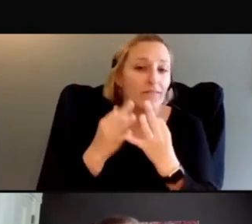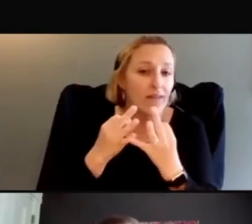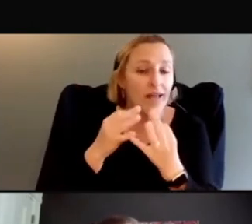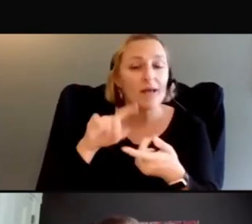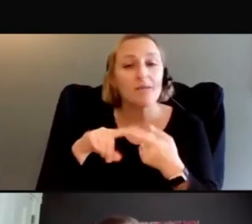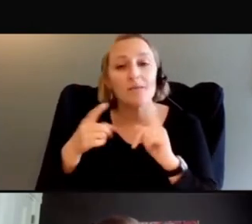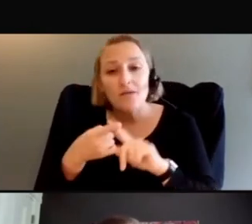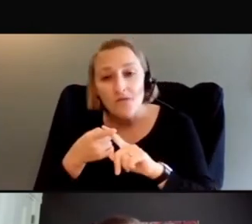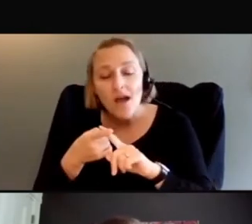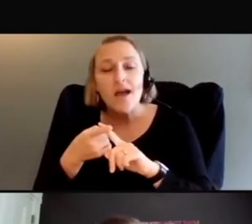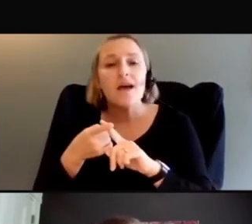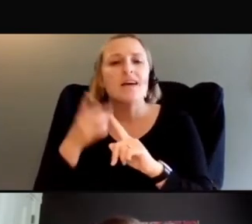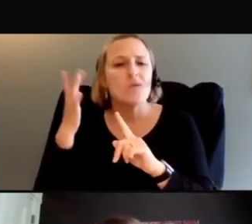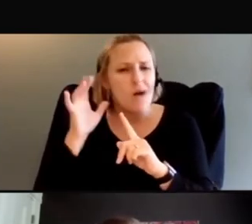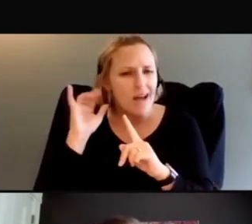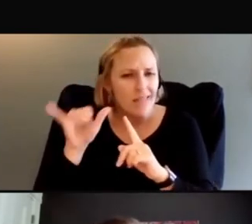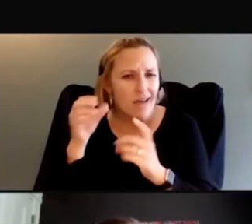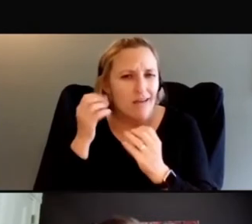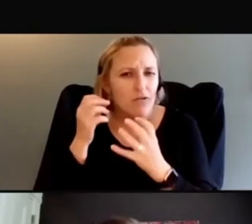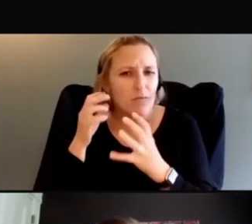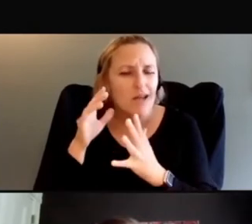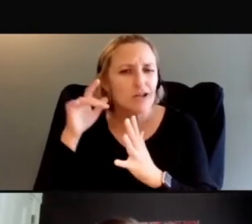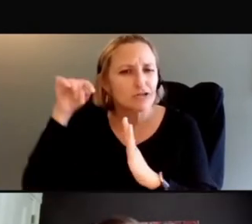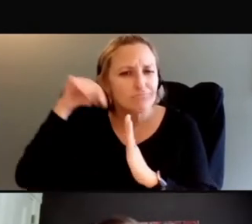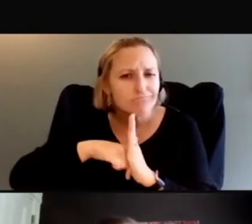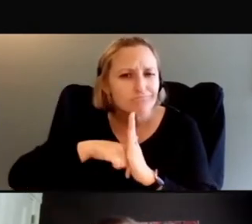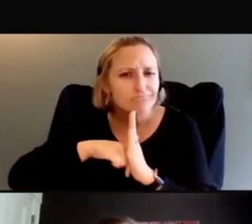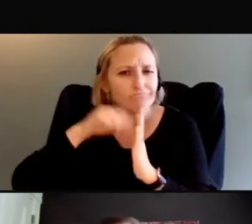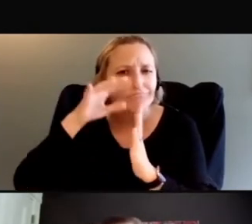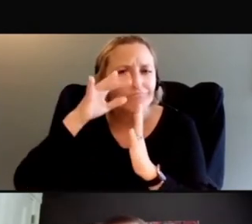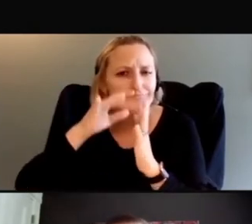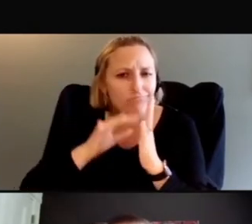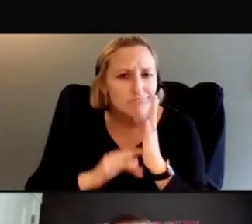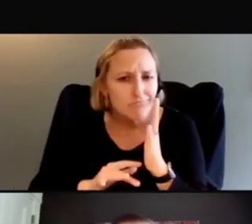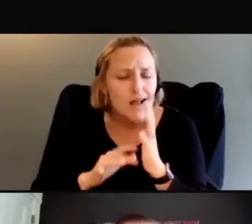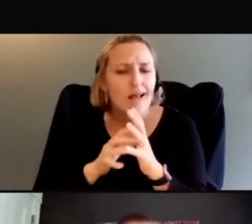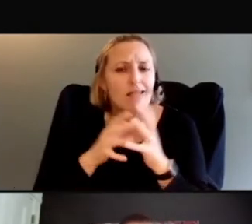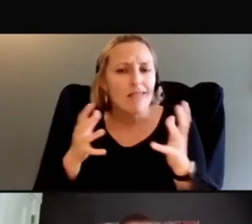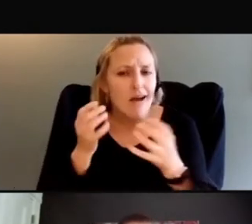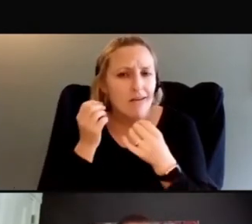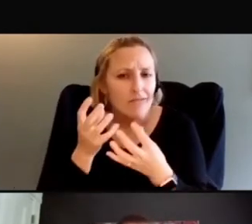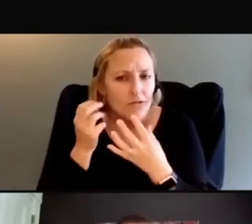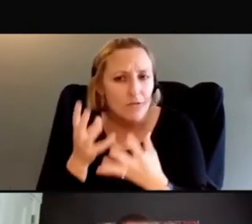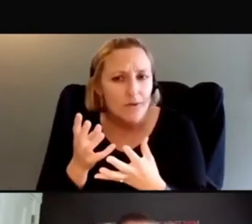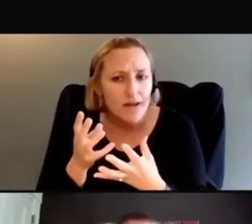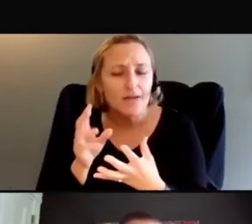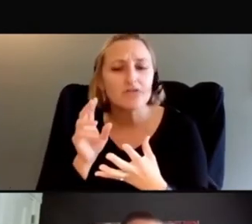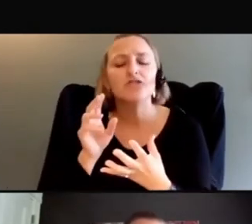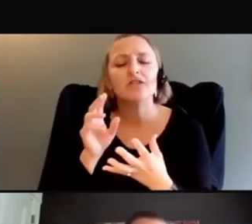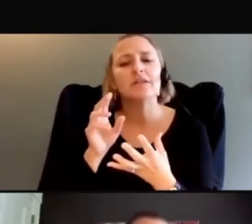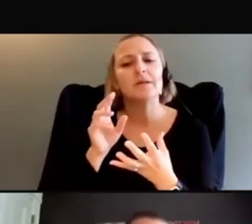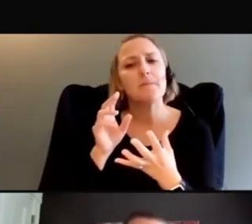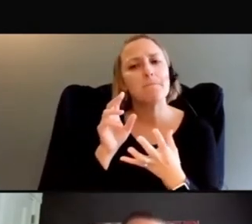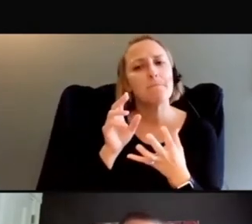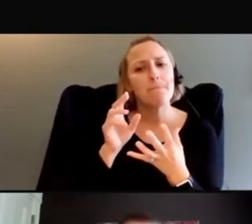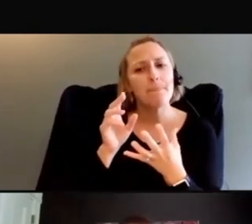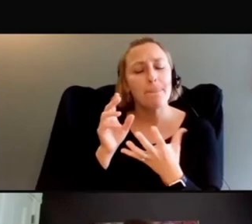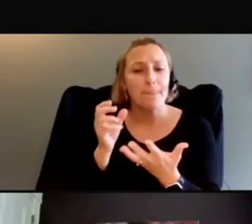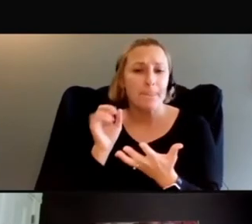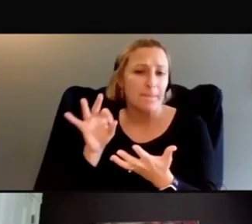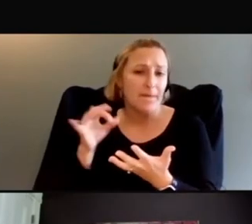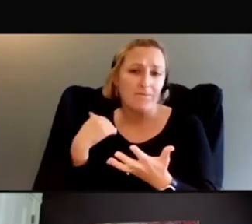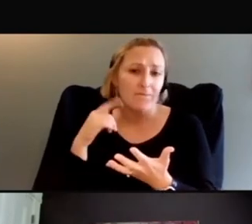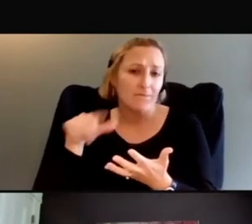to digest. And you as the research personnel will be doing a disservice